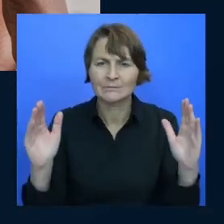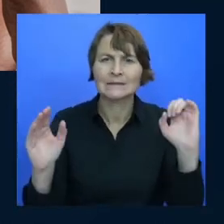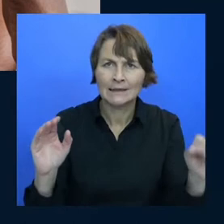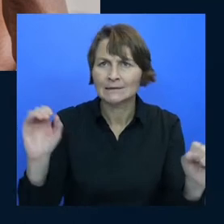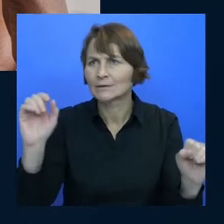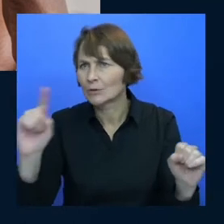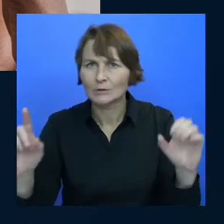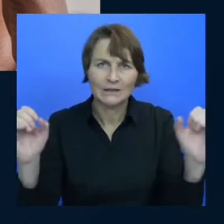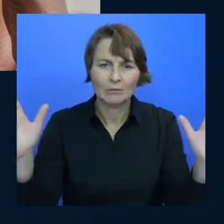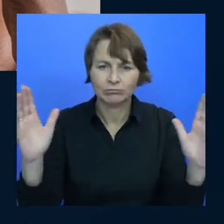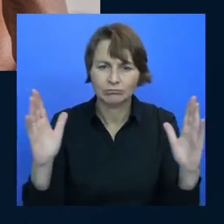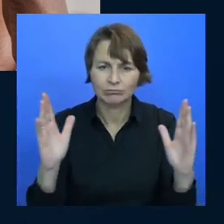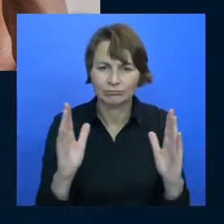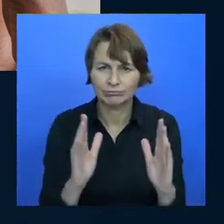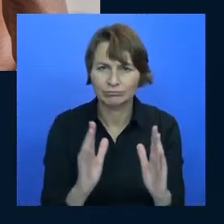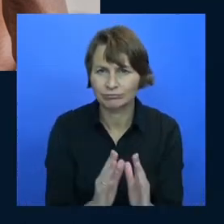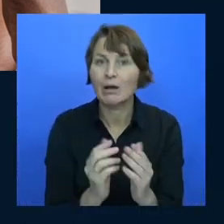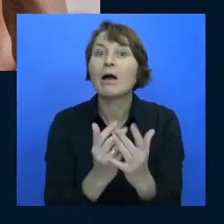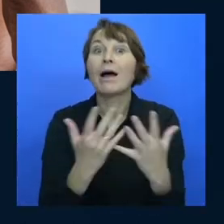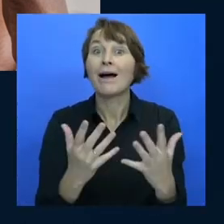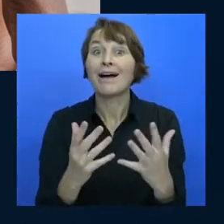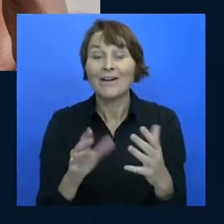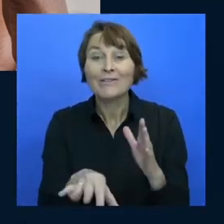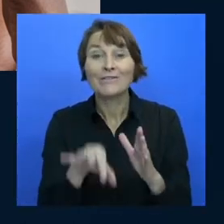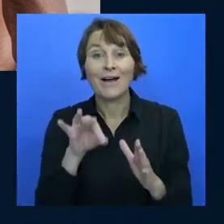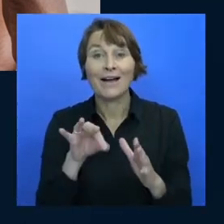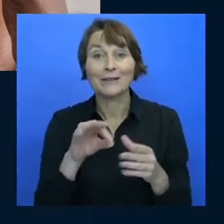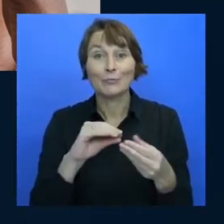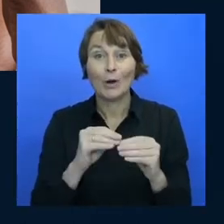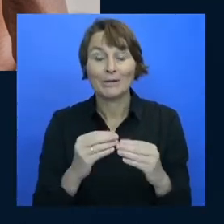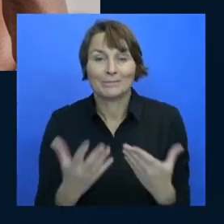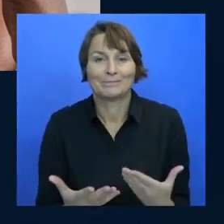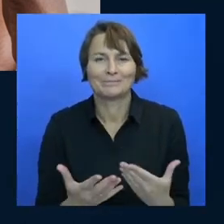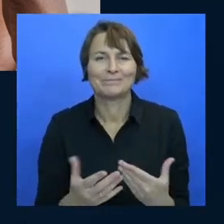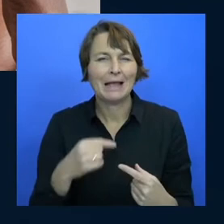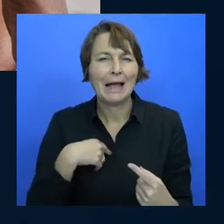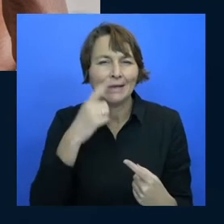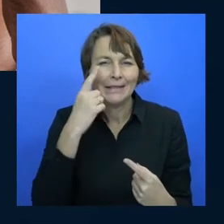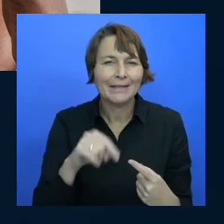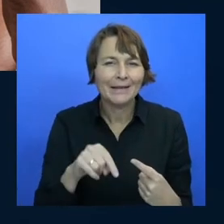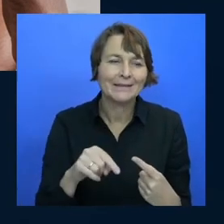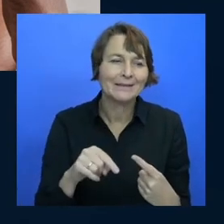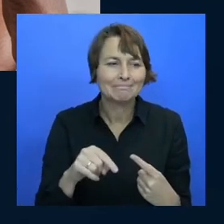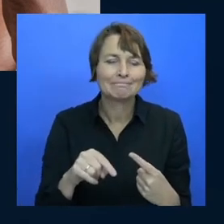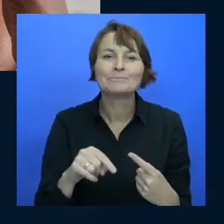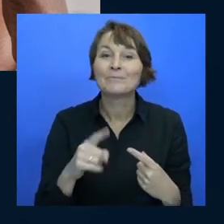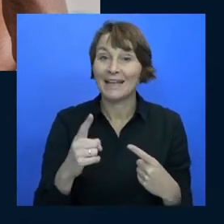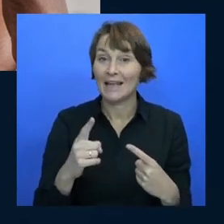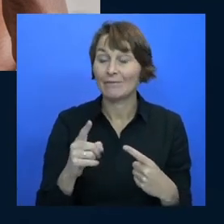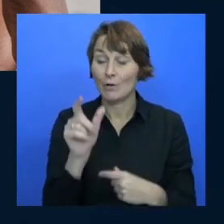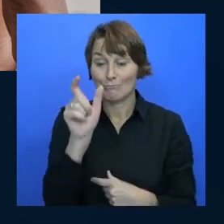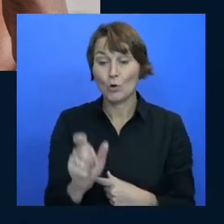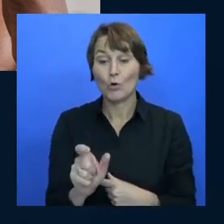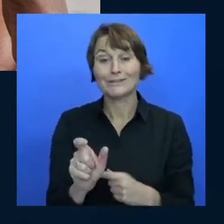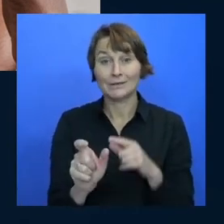you know I think the trick is when someone has been later in their career they just